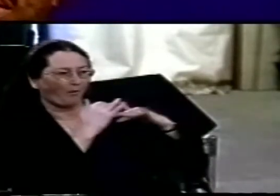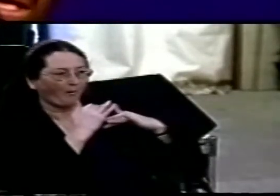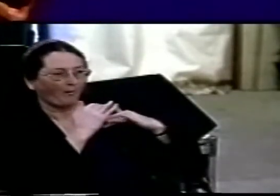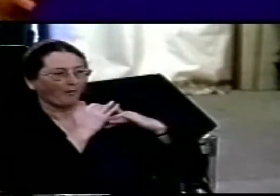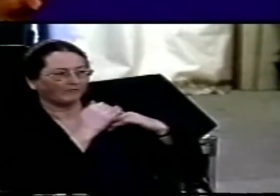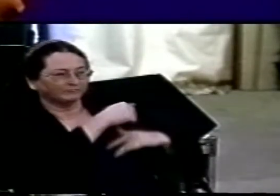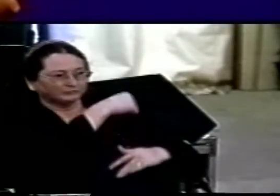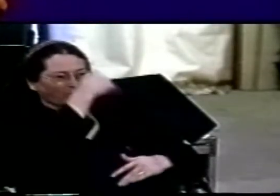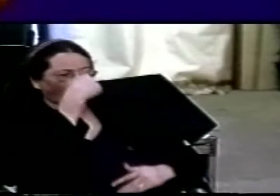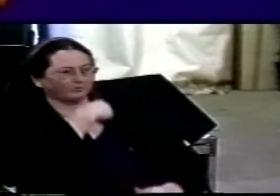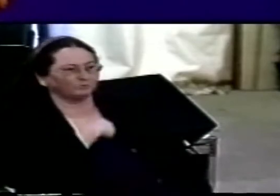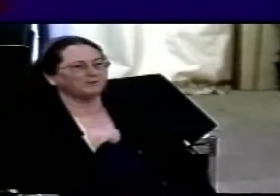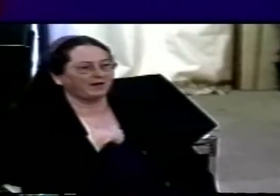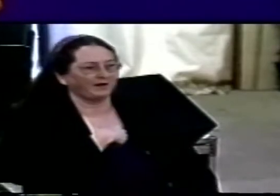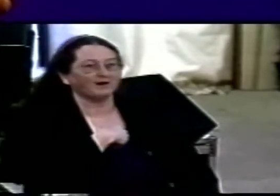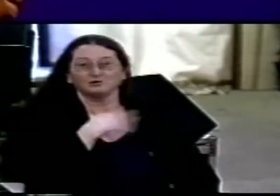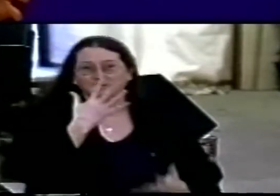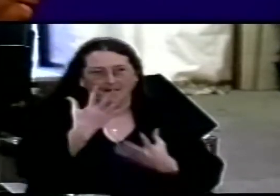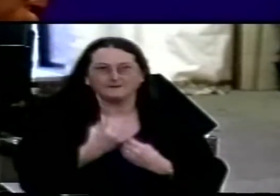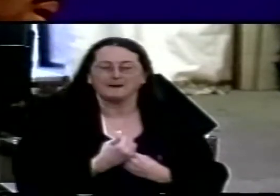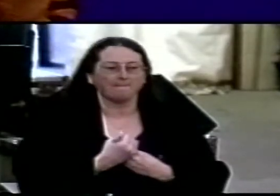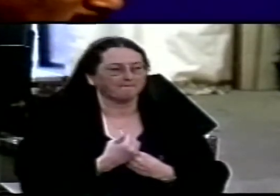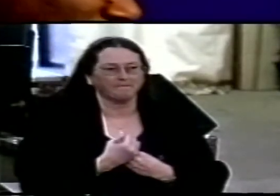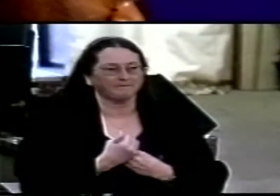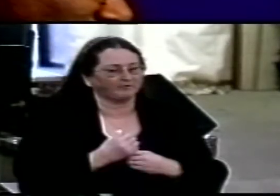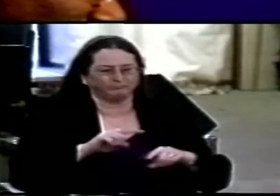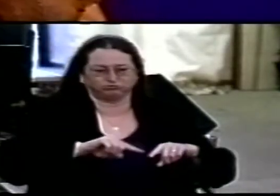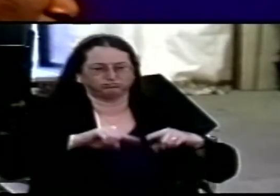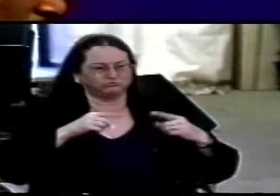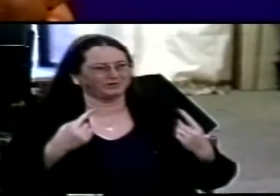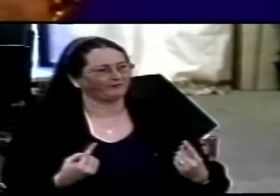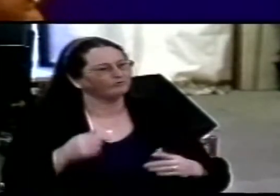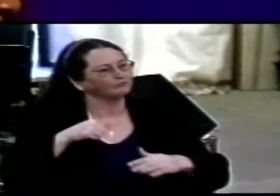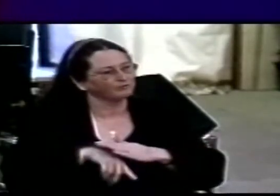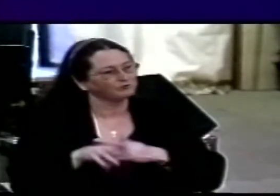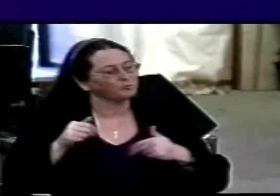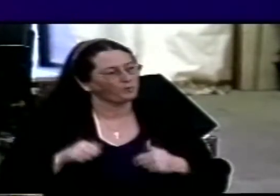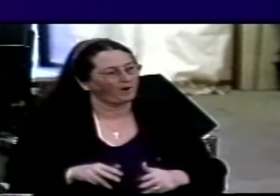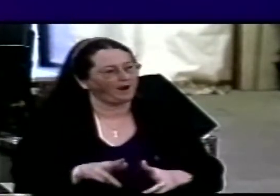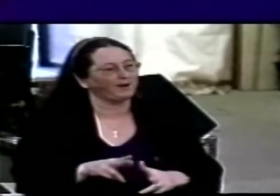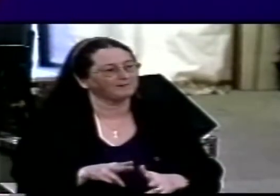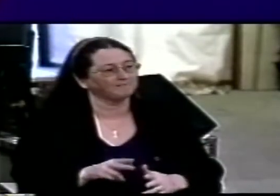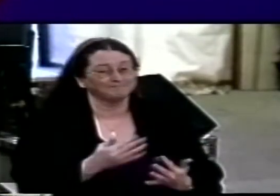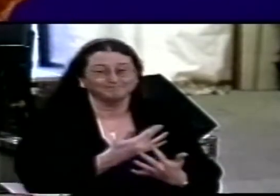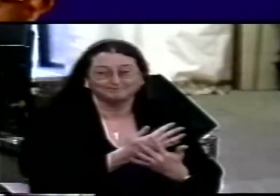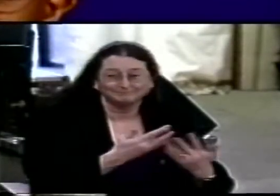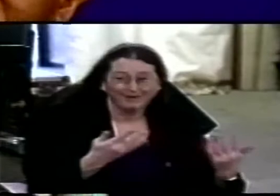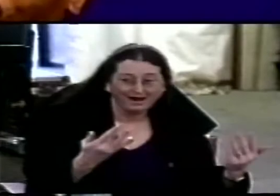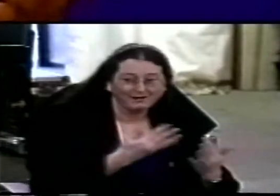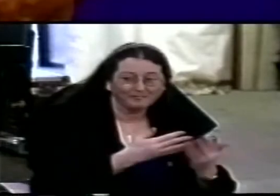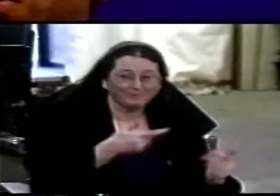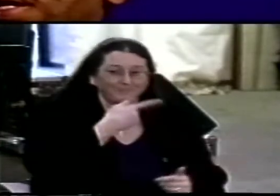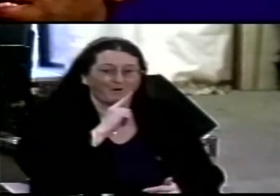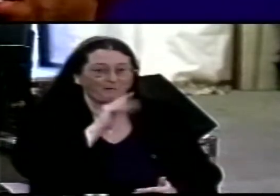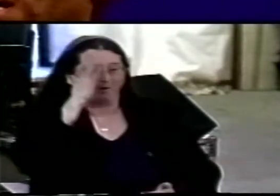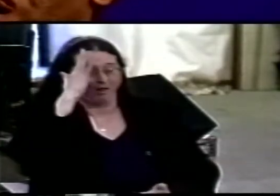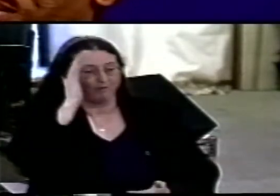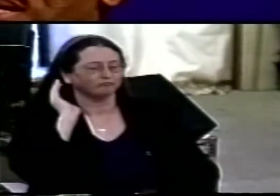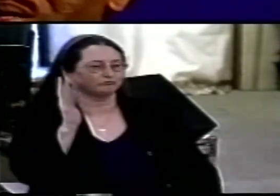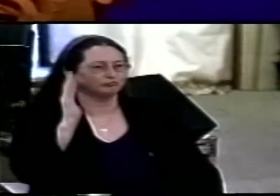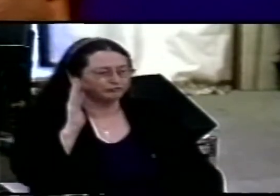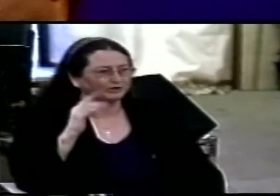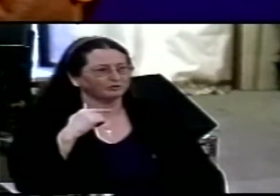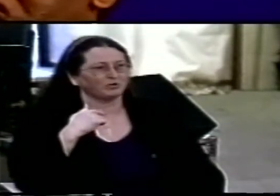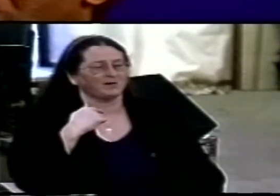And the task we have in the work I do in the Evangelical Alliance, task many of you do is you preach and attempt faithfully Sunday